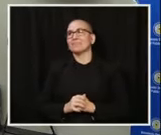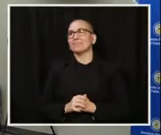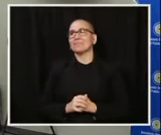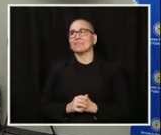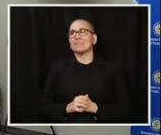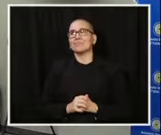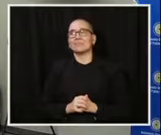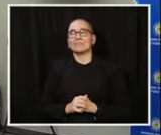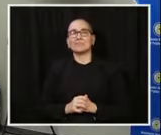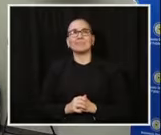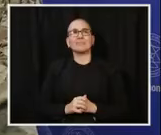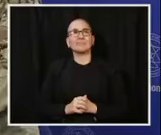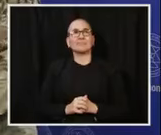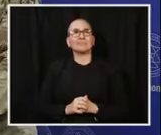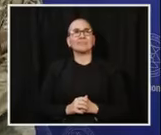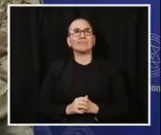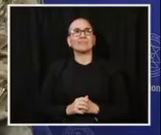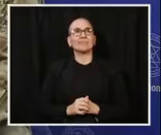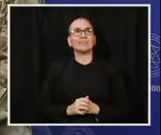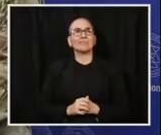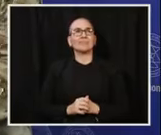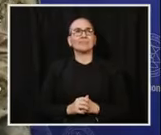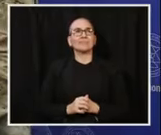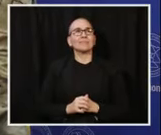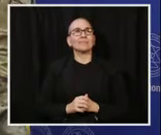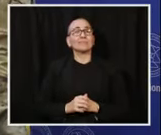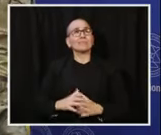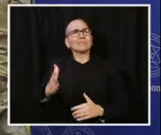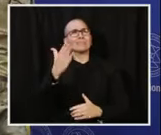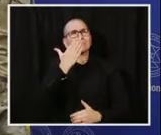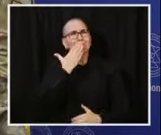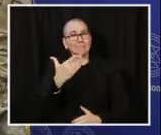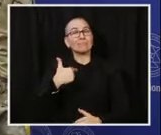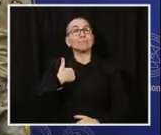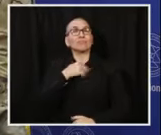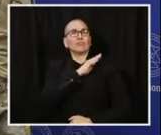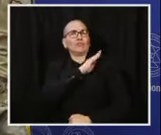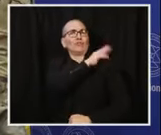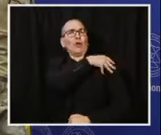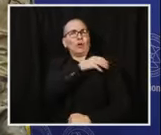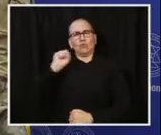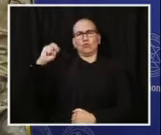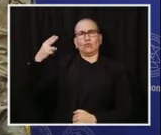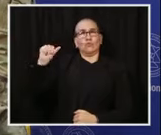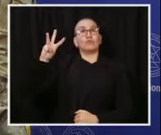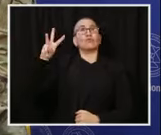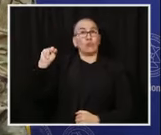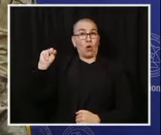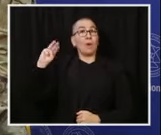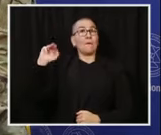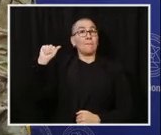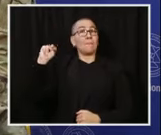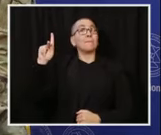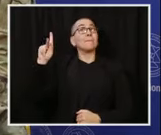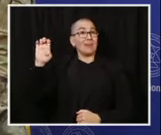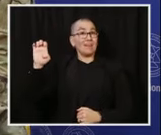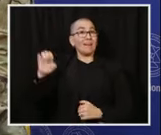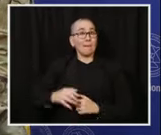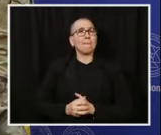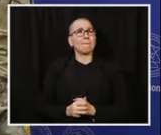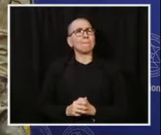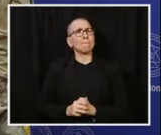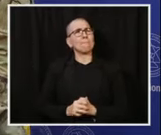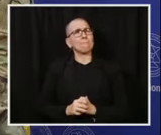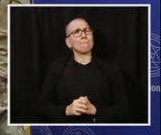Thank you, Commissioner Malcolm. I'm Major General Sean Manke, the Adjutant General of the Minnesota National Guard. I'd like to open by saying how